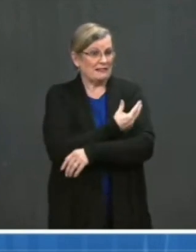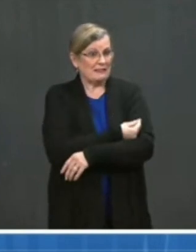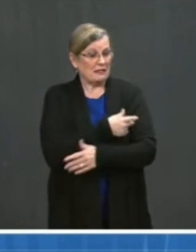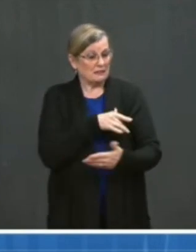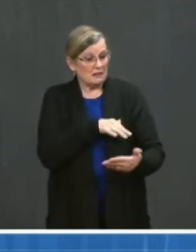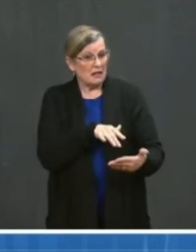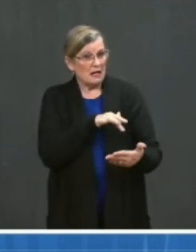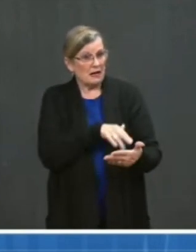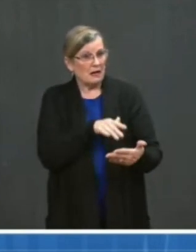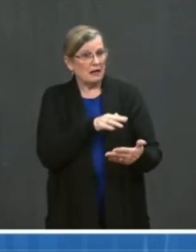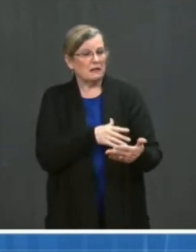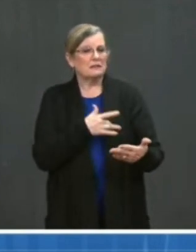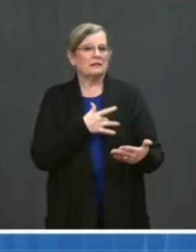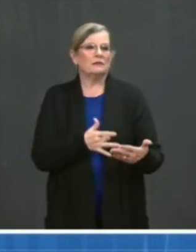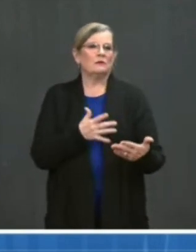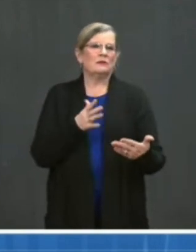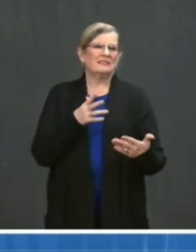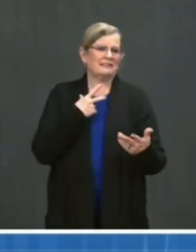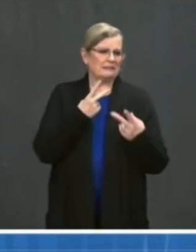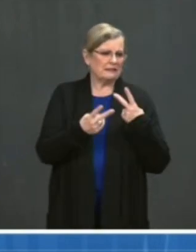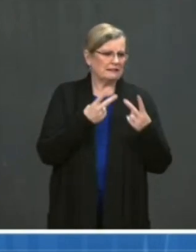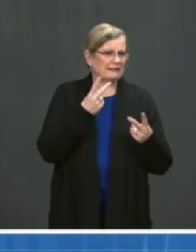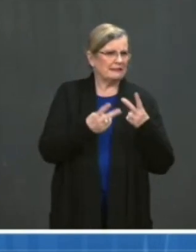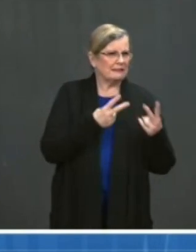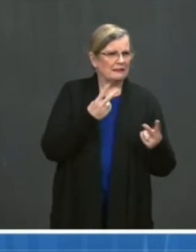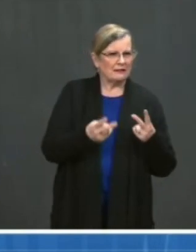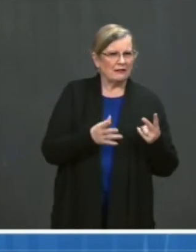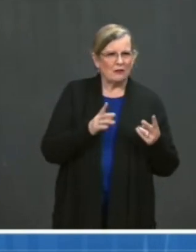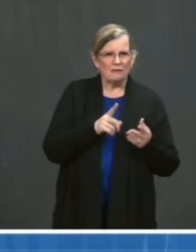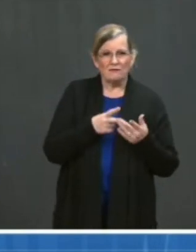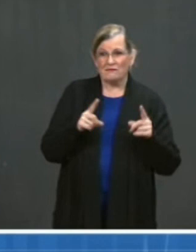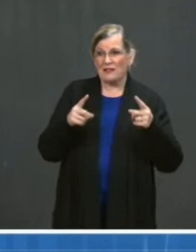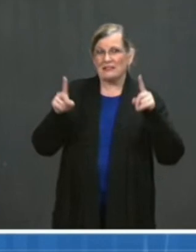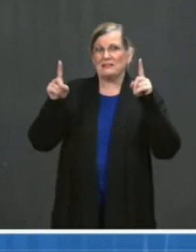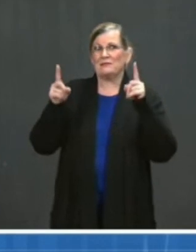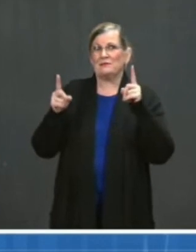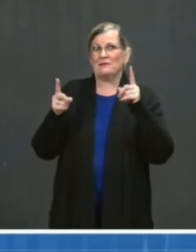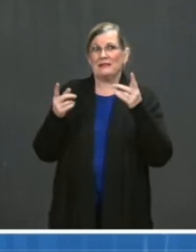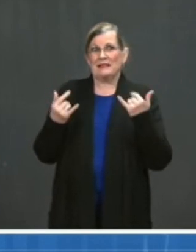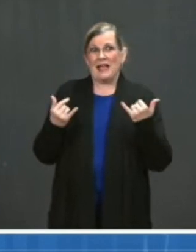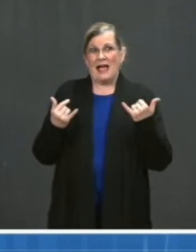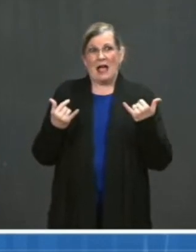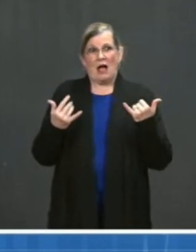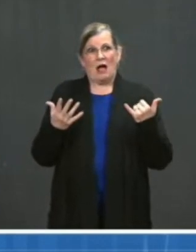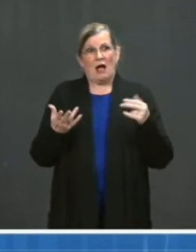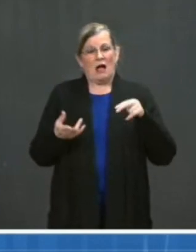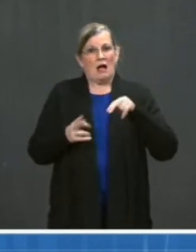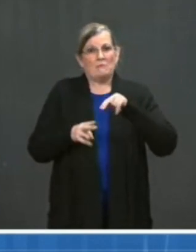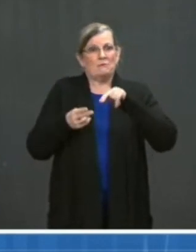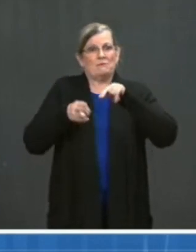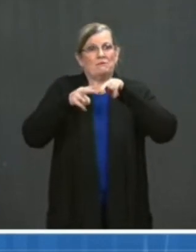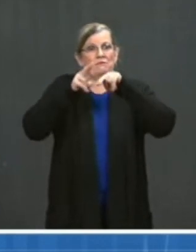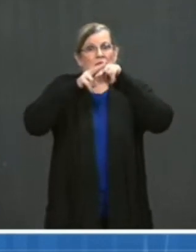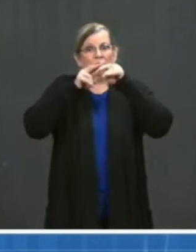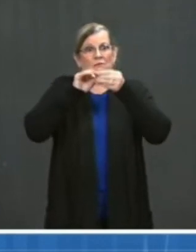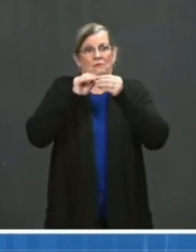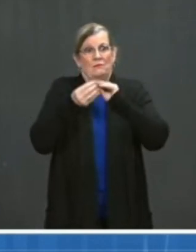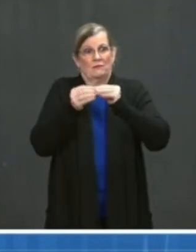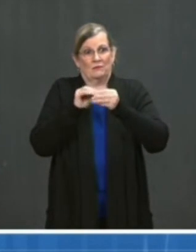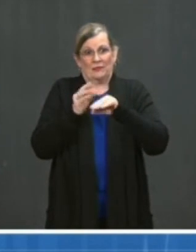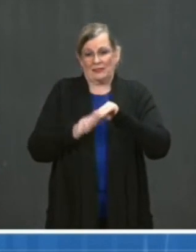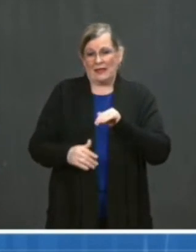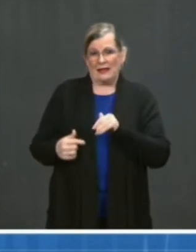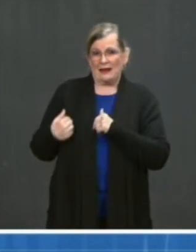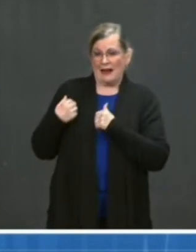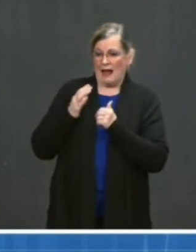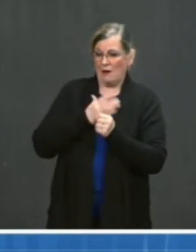What we are seeing is effectiveness that's easily as good, if not better, than what we've seen with the efficacy. Next